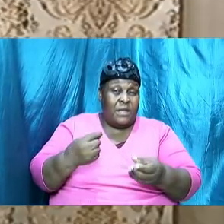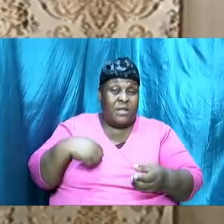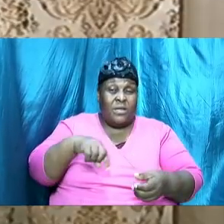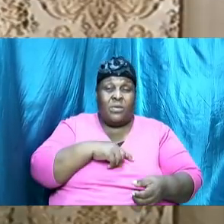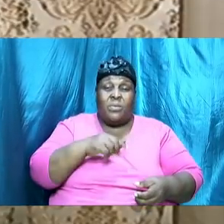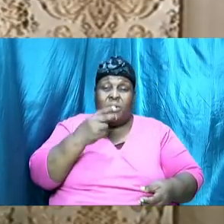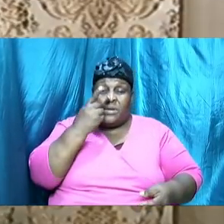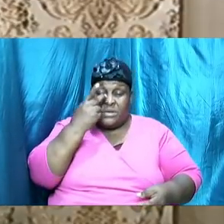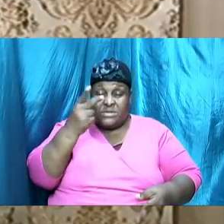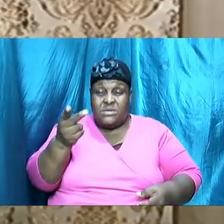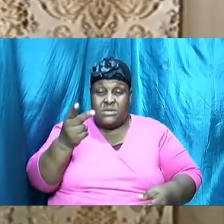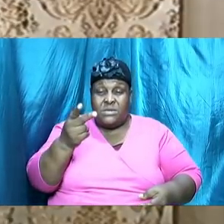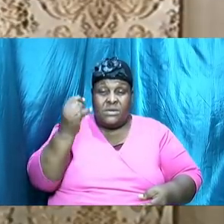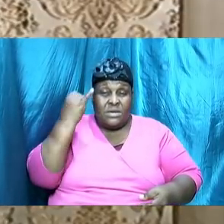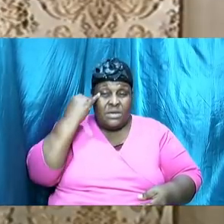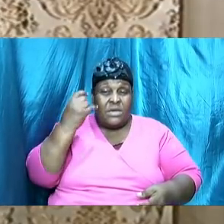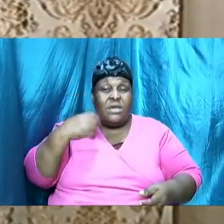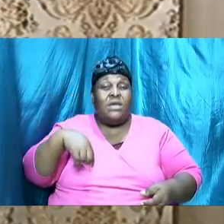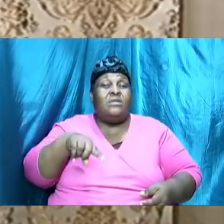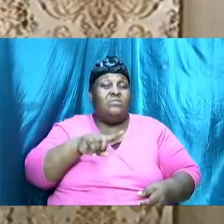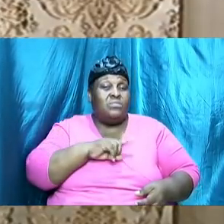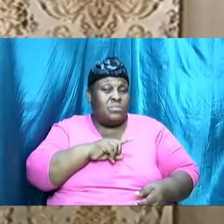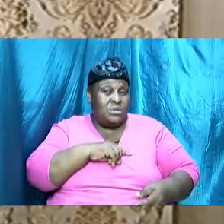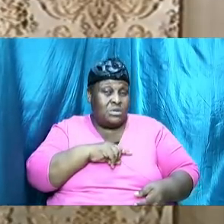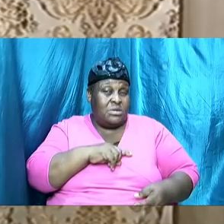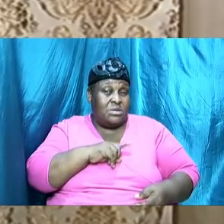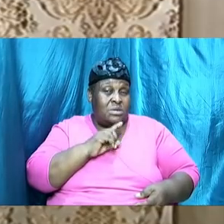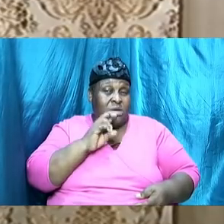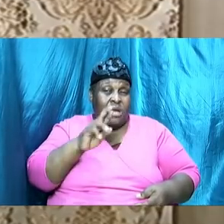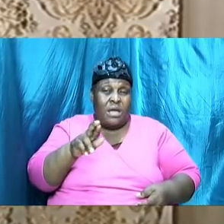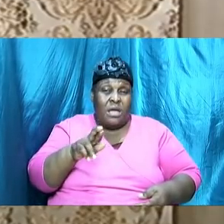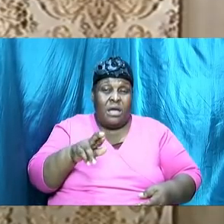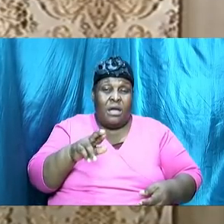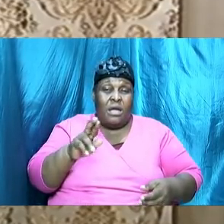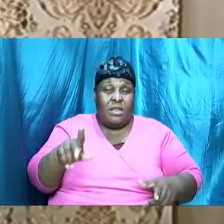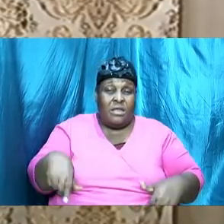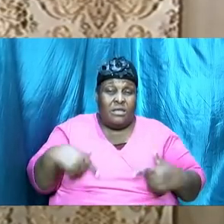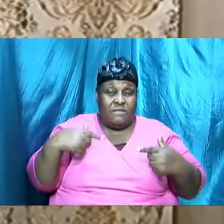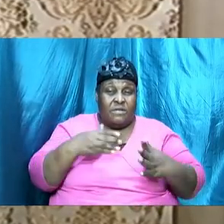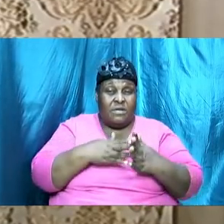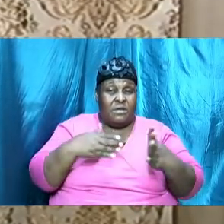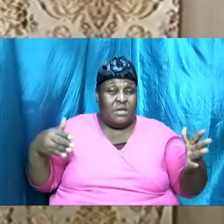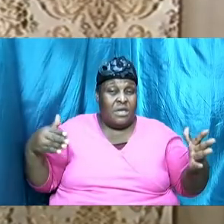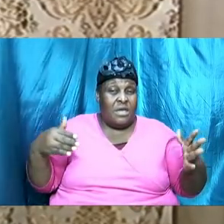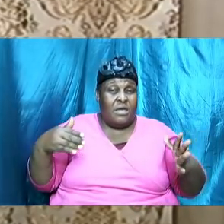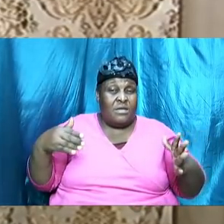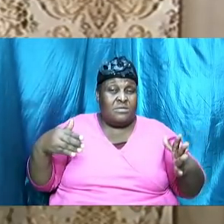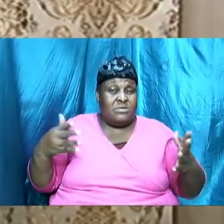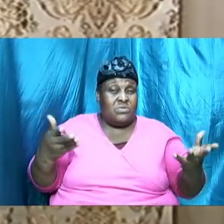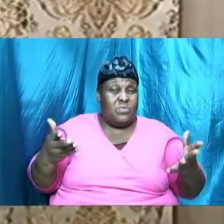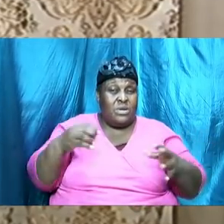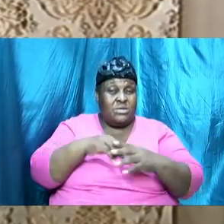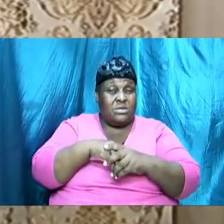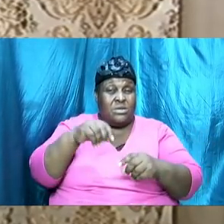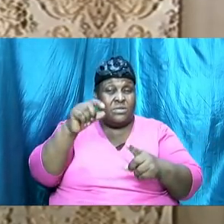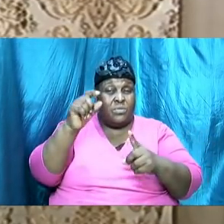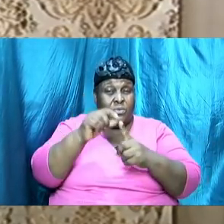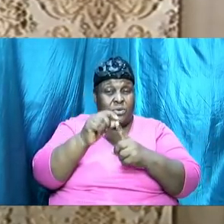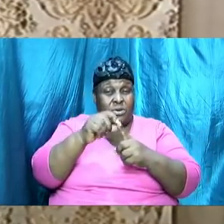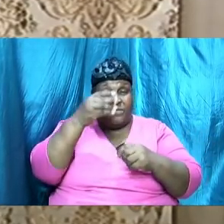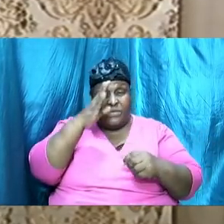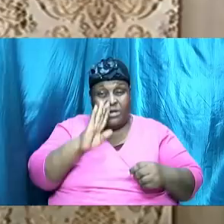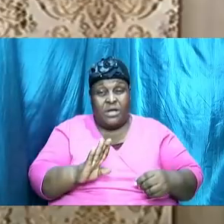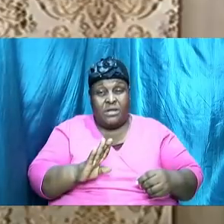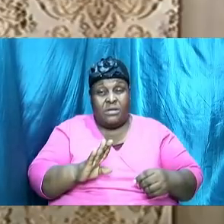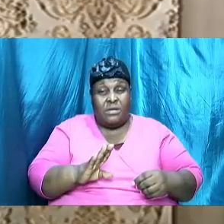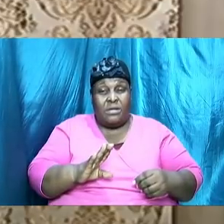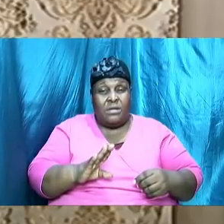stacking up against what is in the word and I'm taking it straight from Bible in